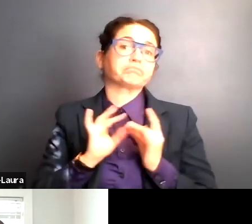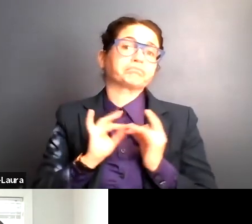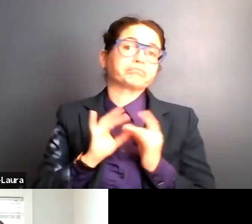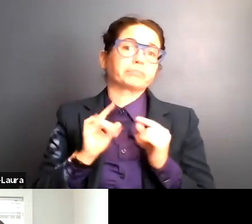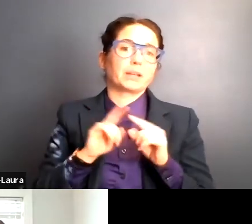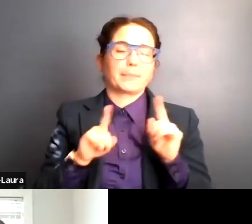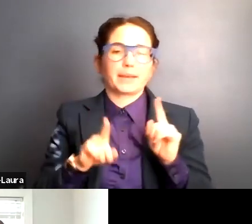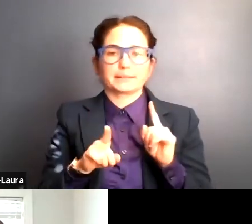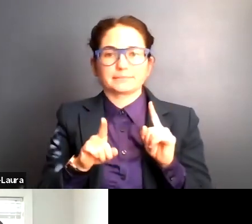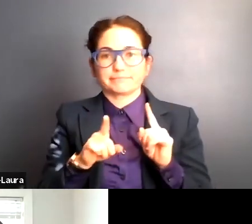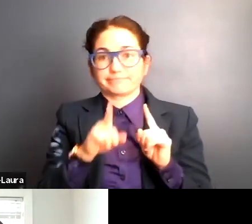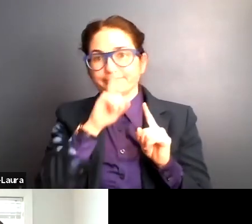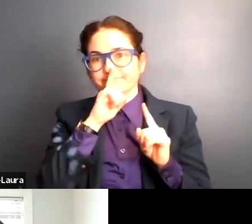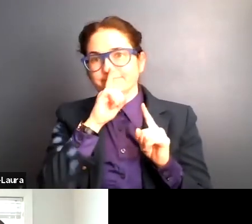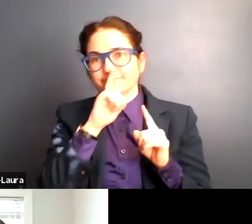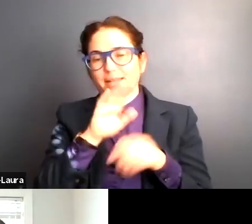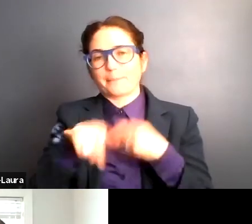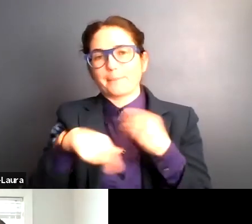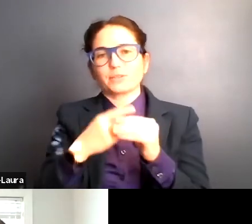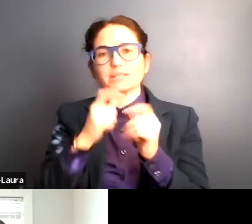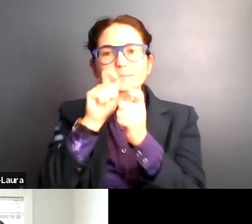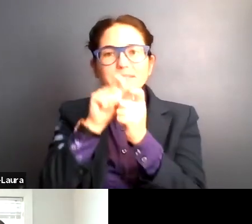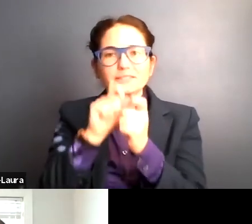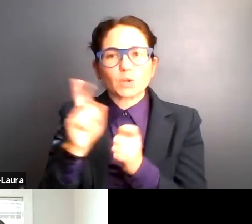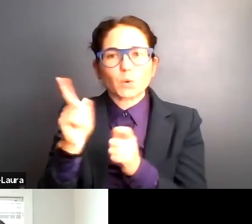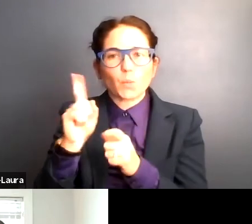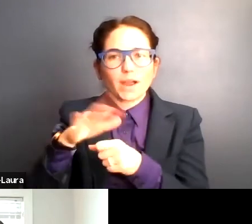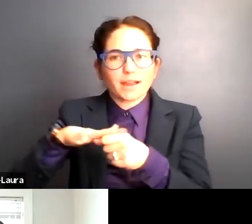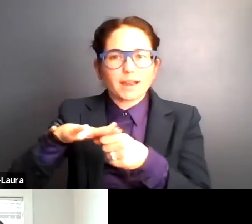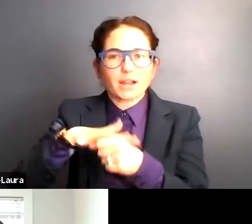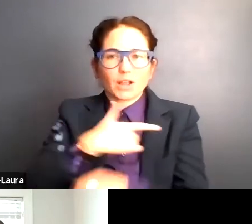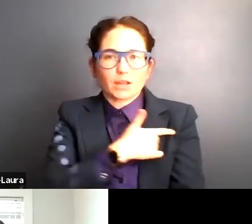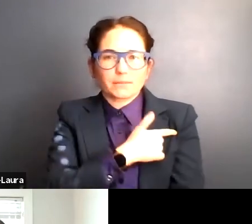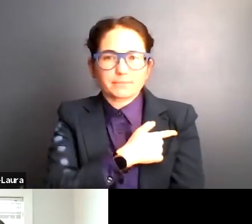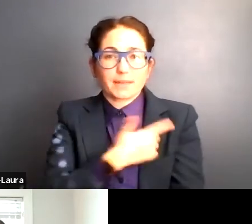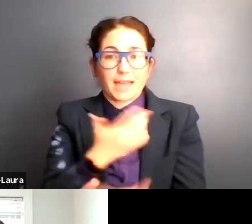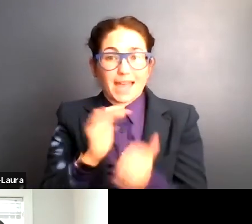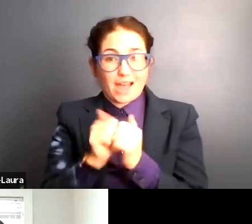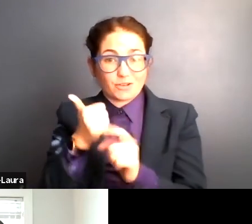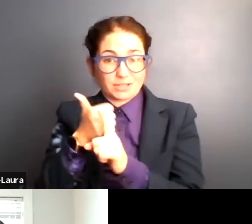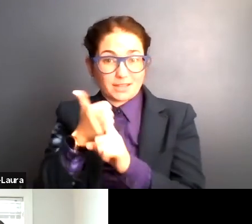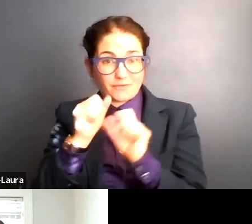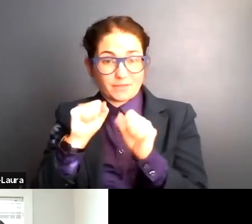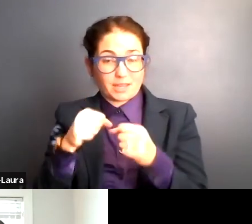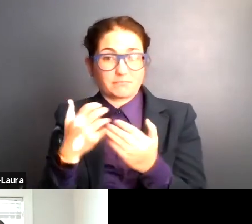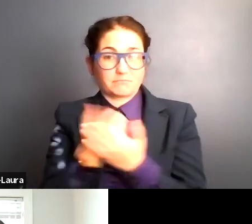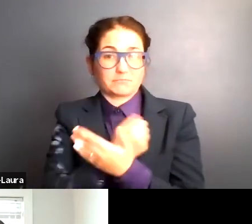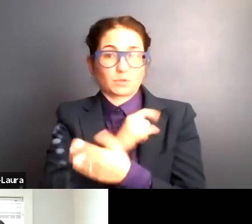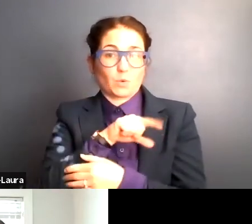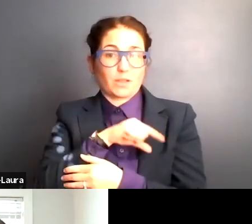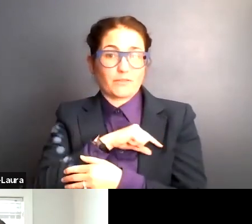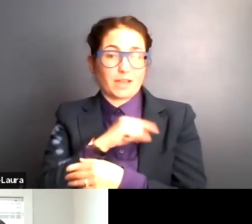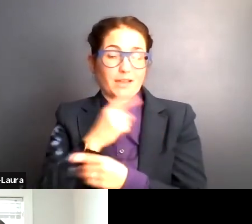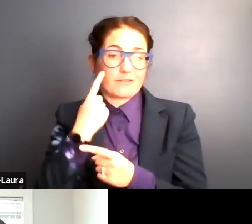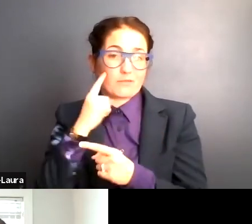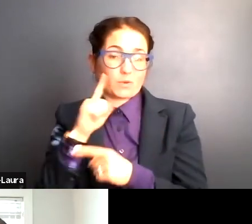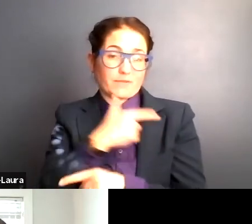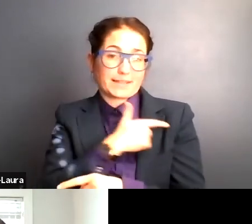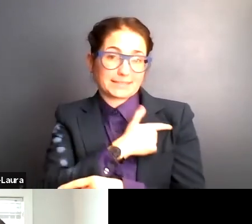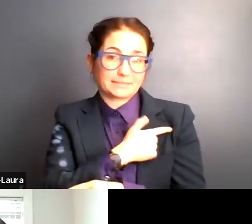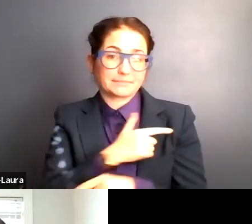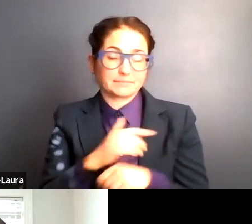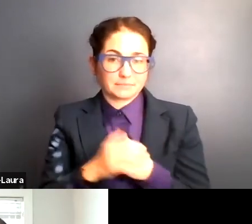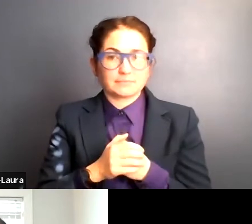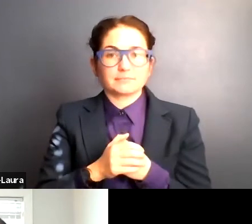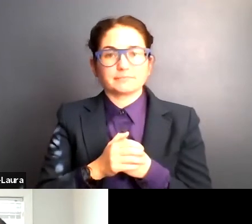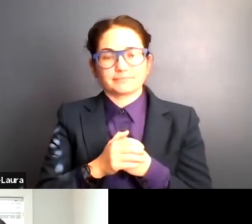not to say that you're going to hear about specific locations and how you might yourself individually qualify or go to get one. Those are